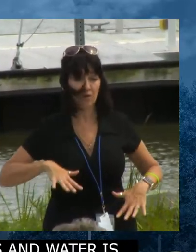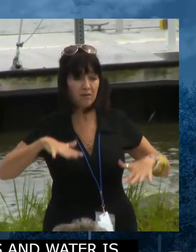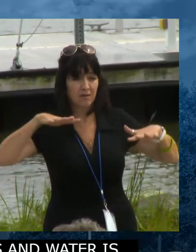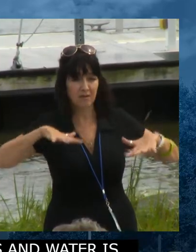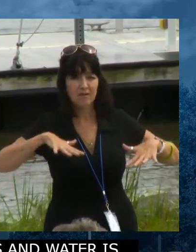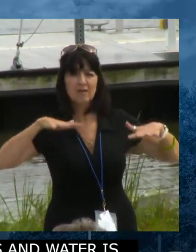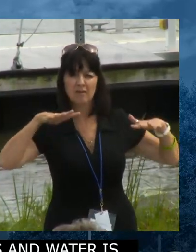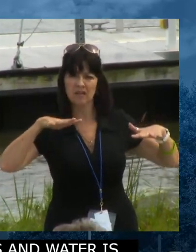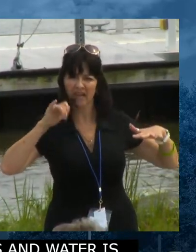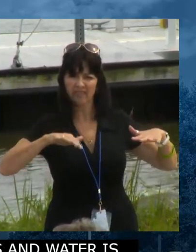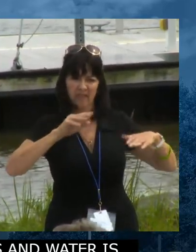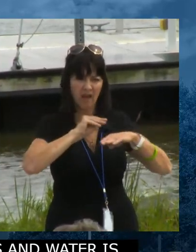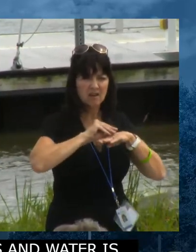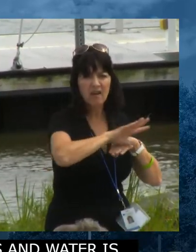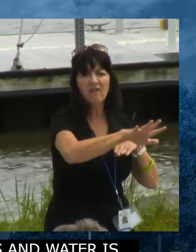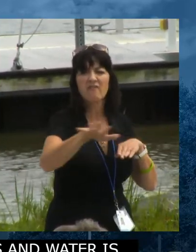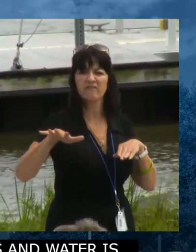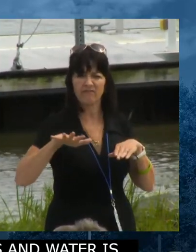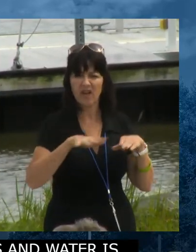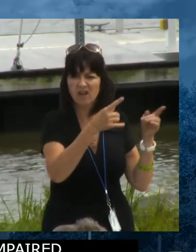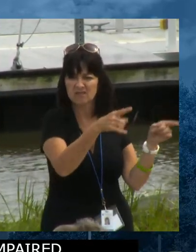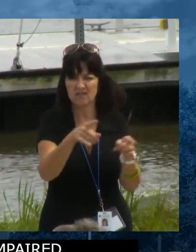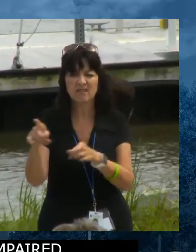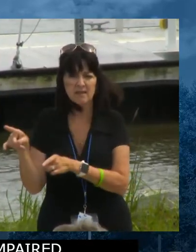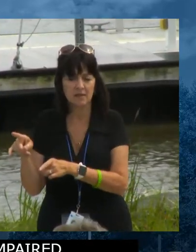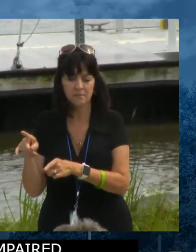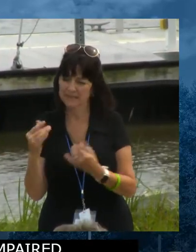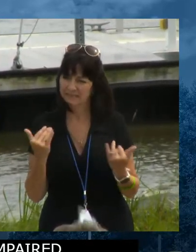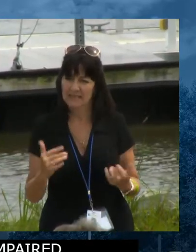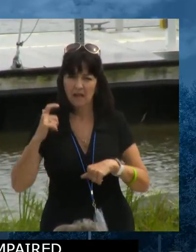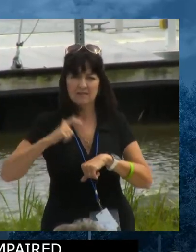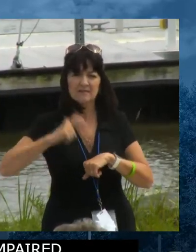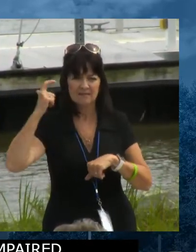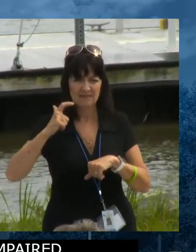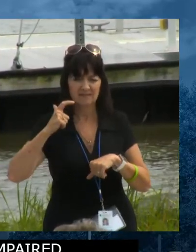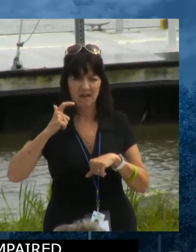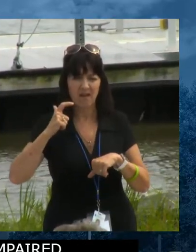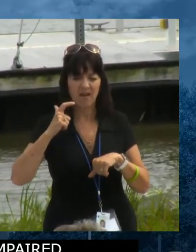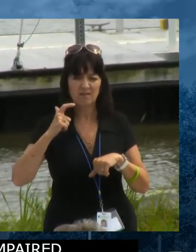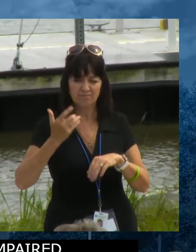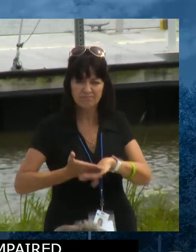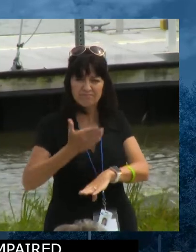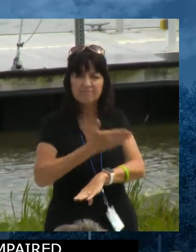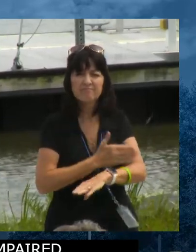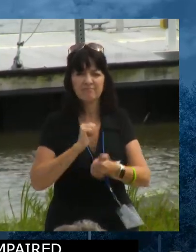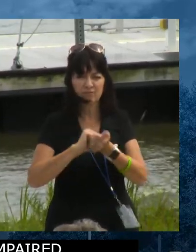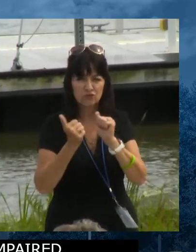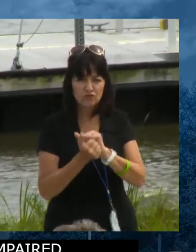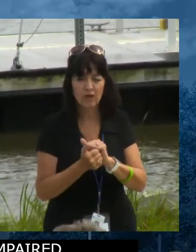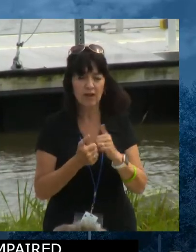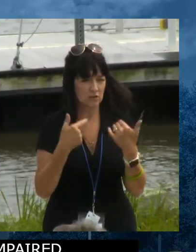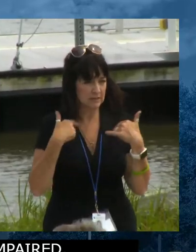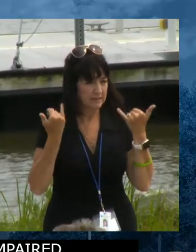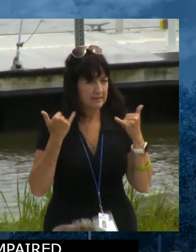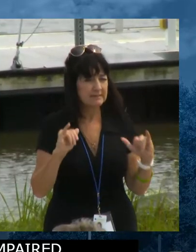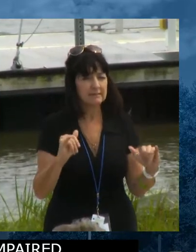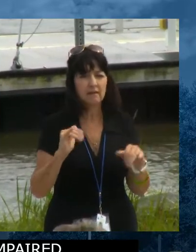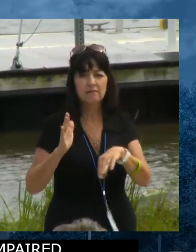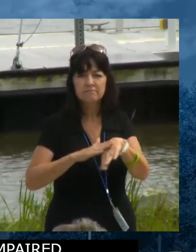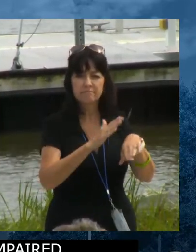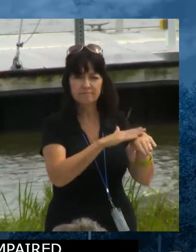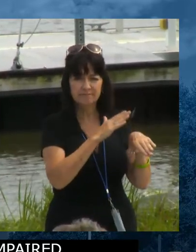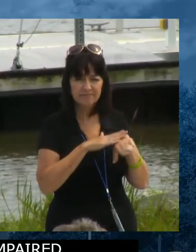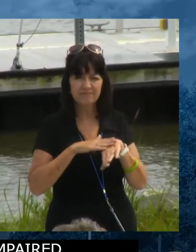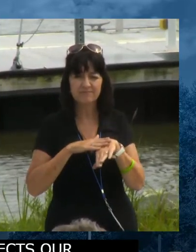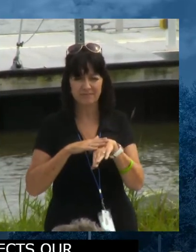waterways is, is really, it's time for making that change. We still have fish advisories, as you know, and this is certainly